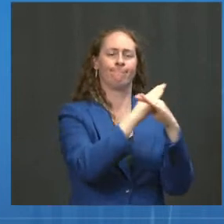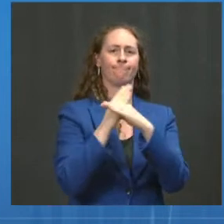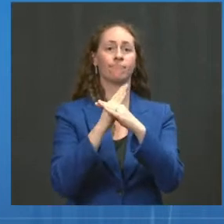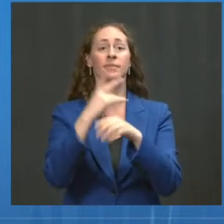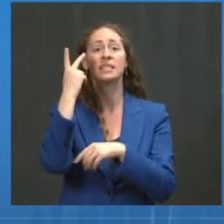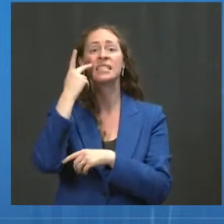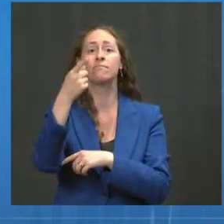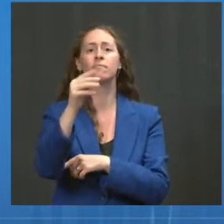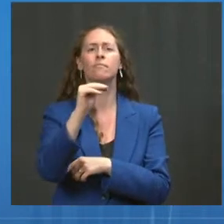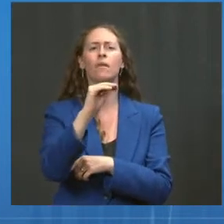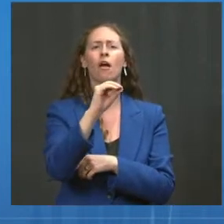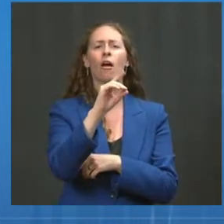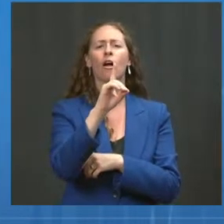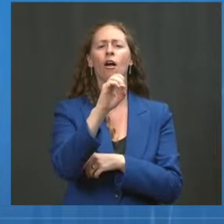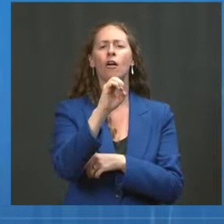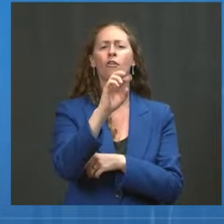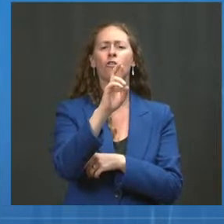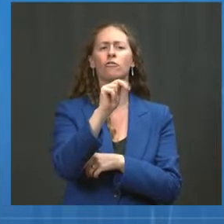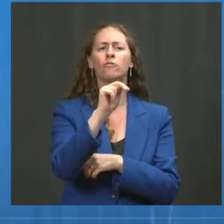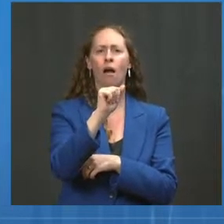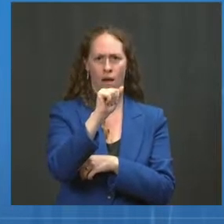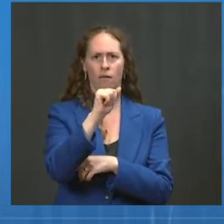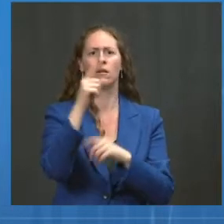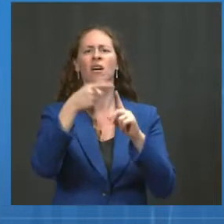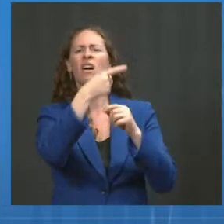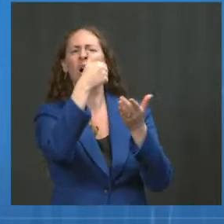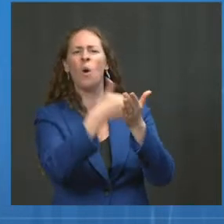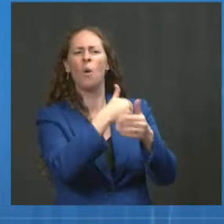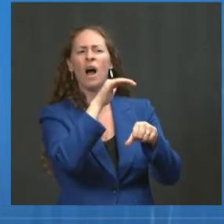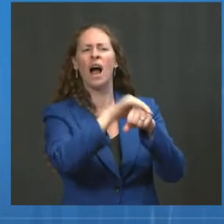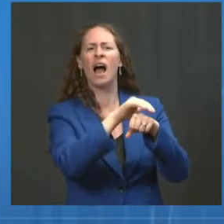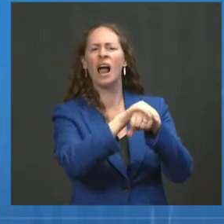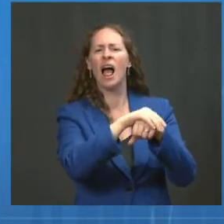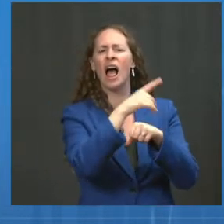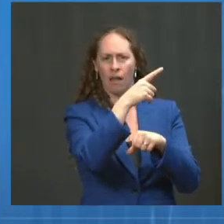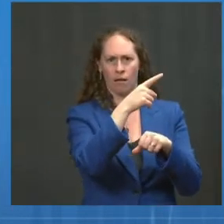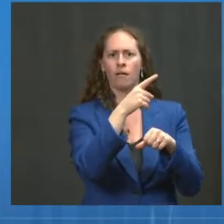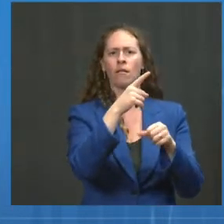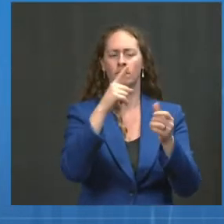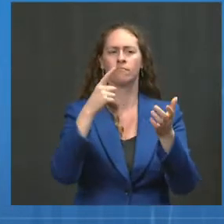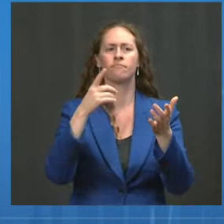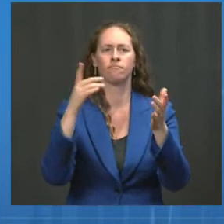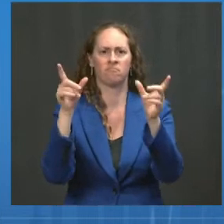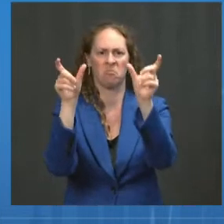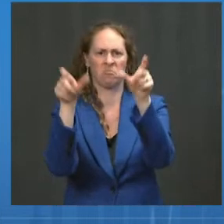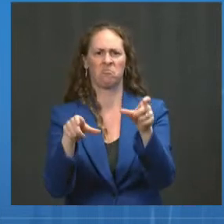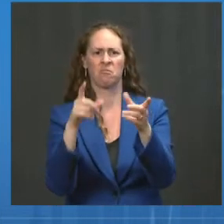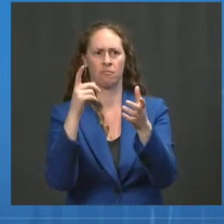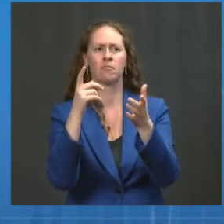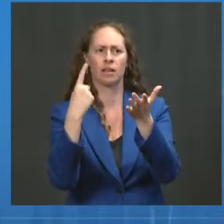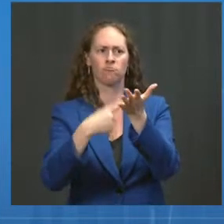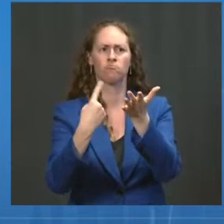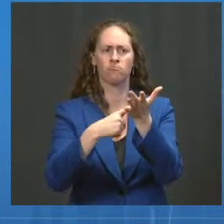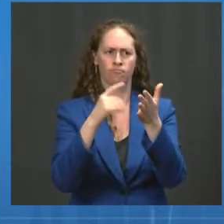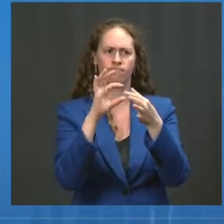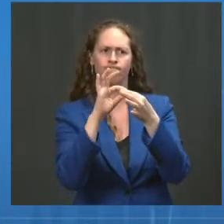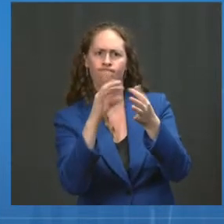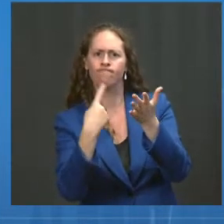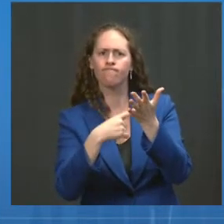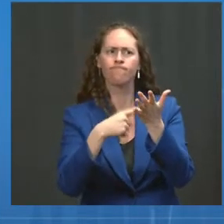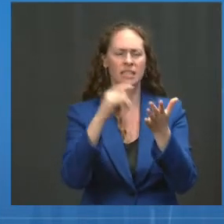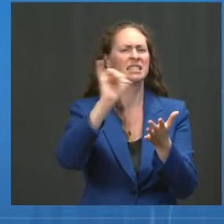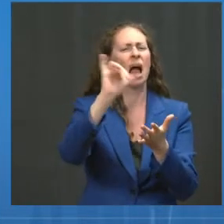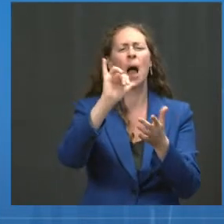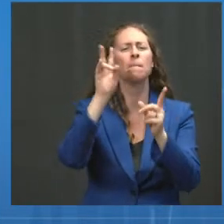paper in the New England Journal has very similar data from Pfizer. So if you look at the left panel, what you're